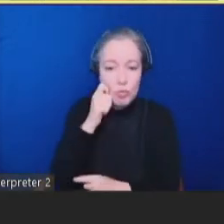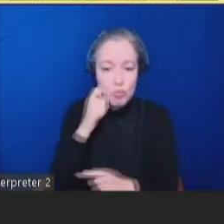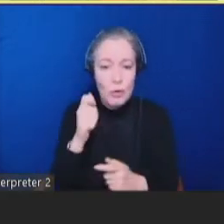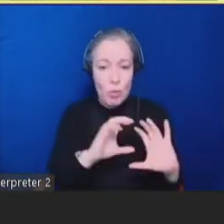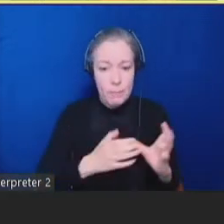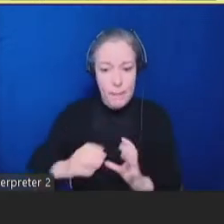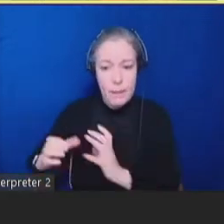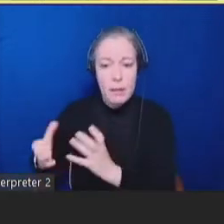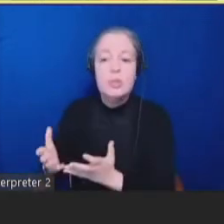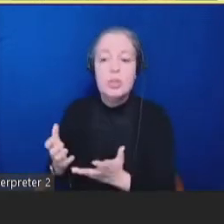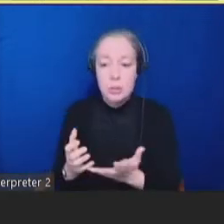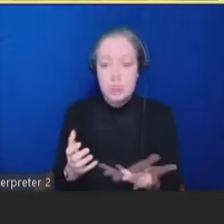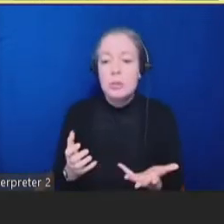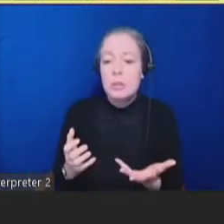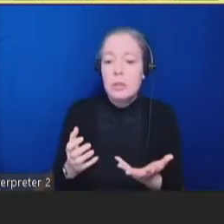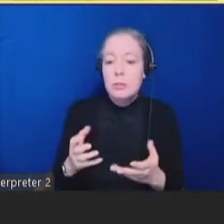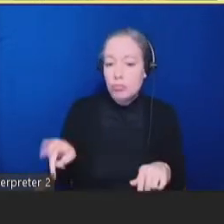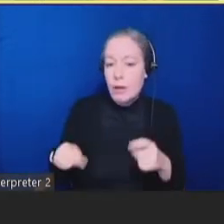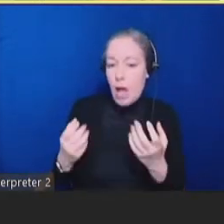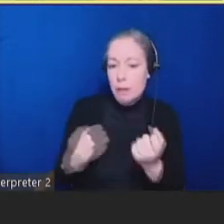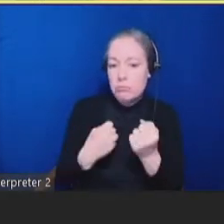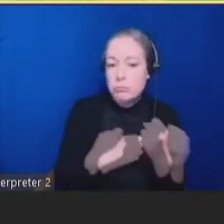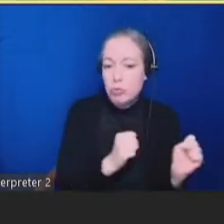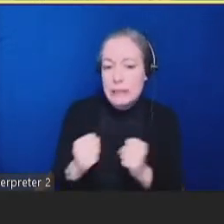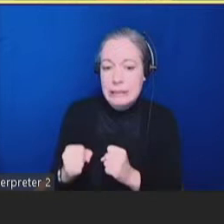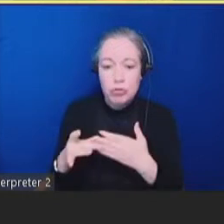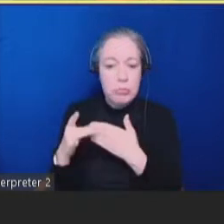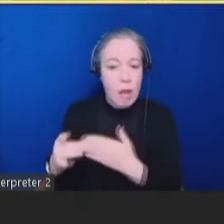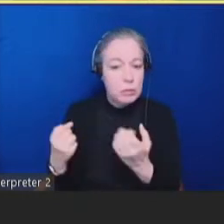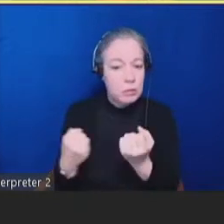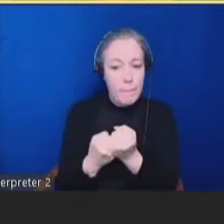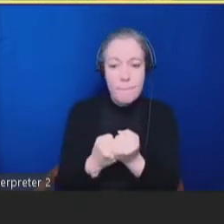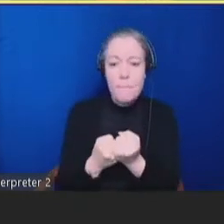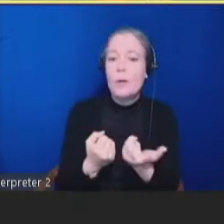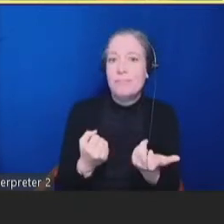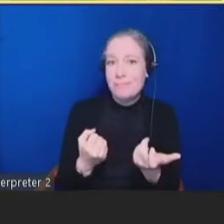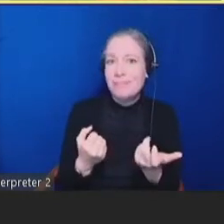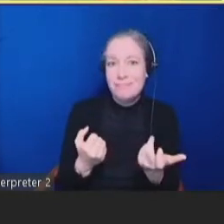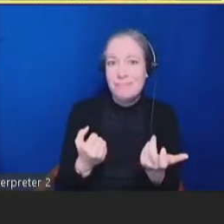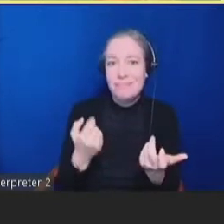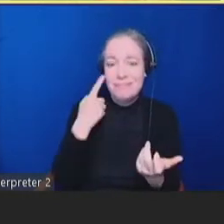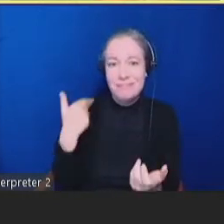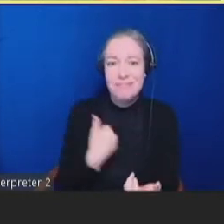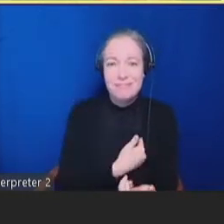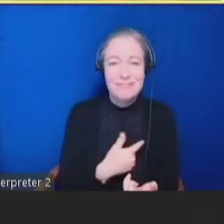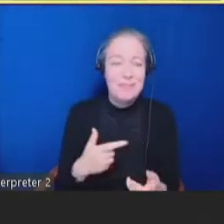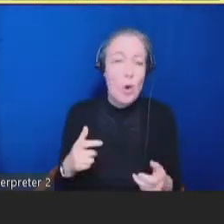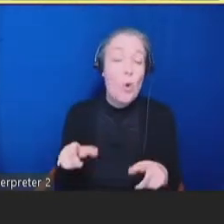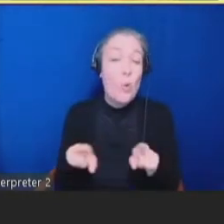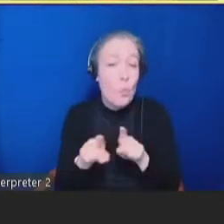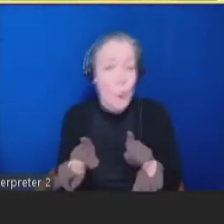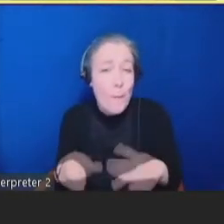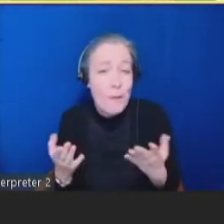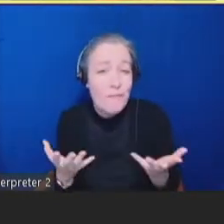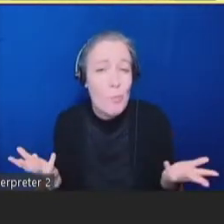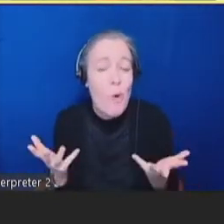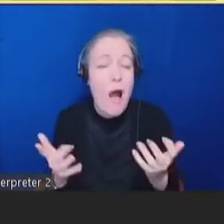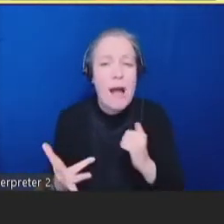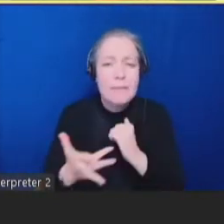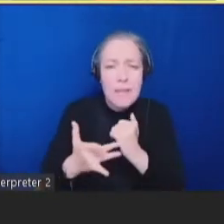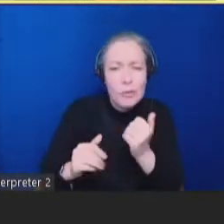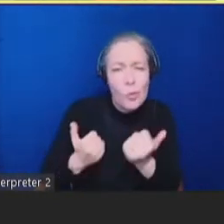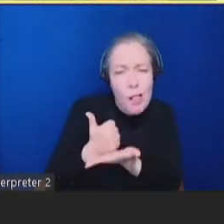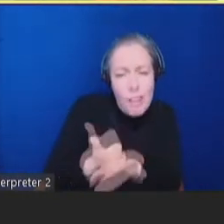aging along with grantees and their partners. We provide a lot of technical assistance, troubleshooting, and hands-on